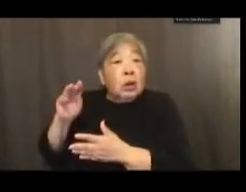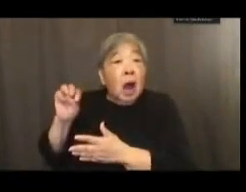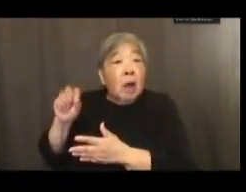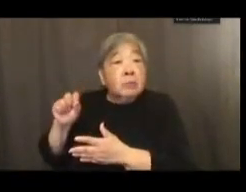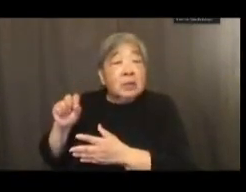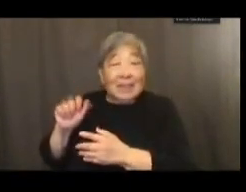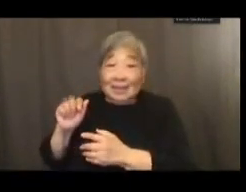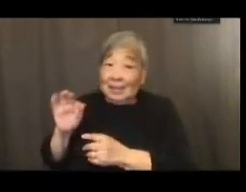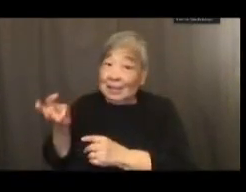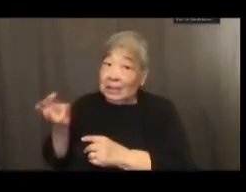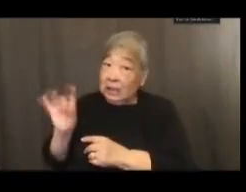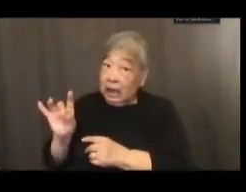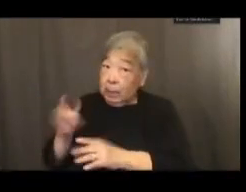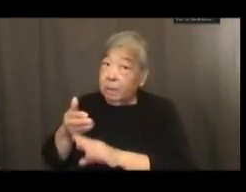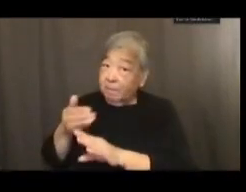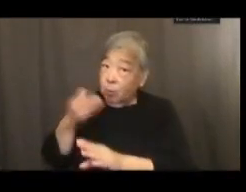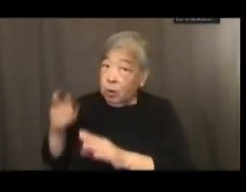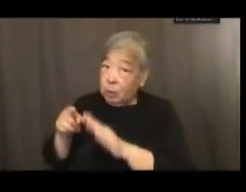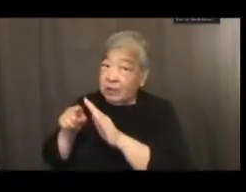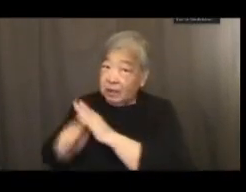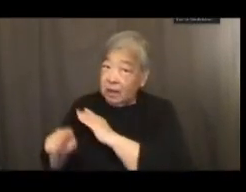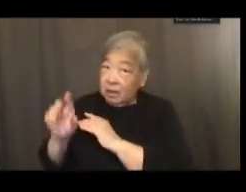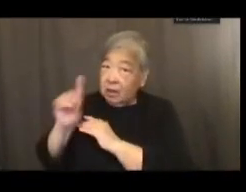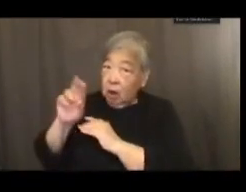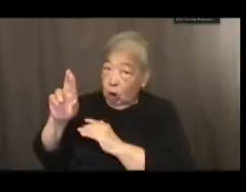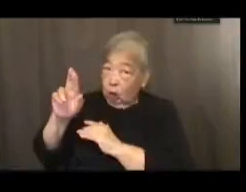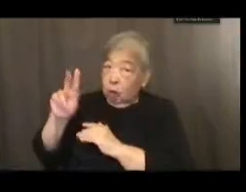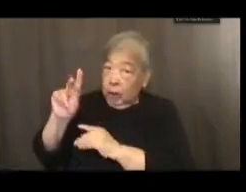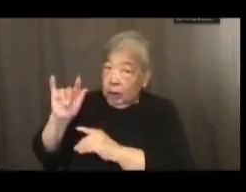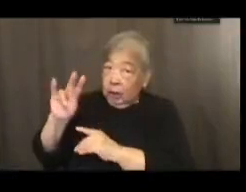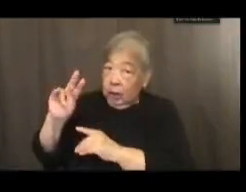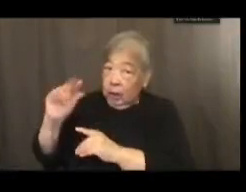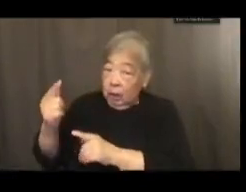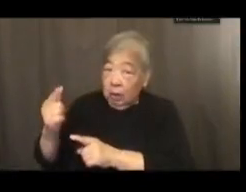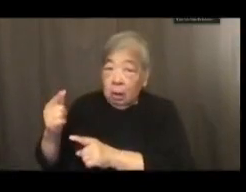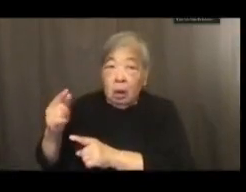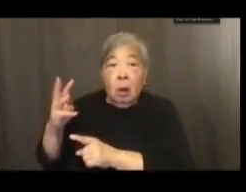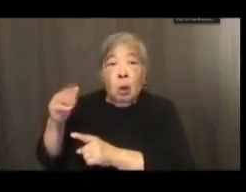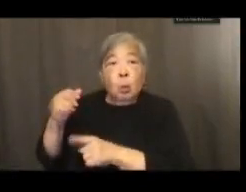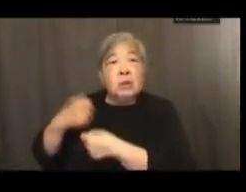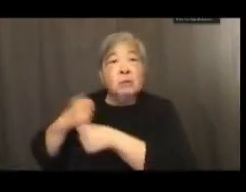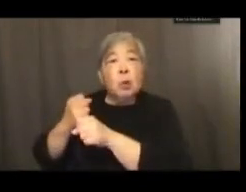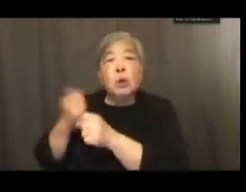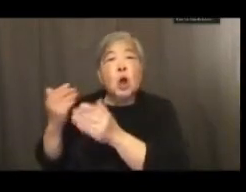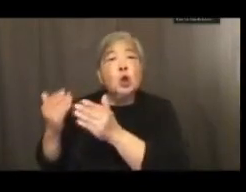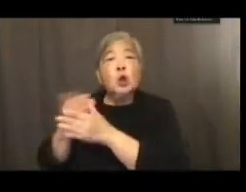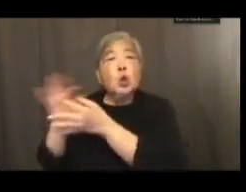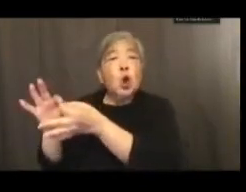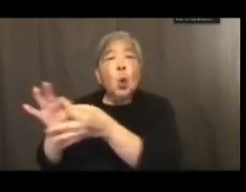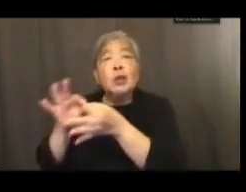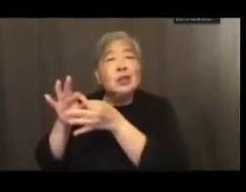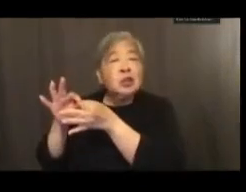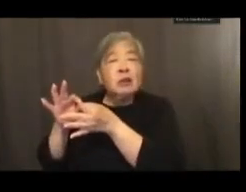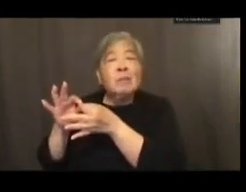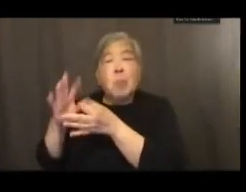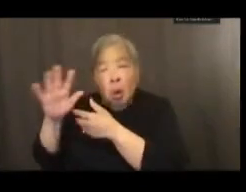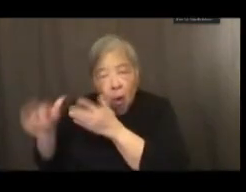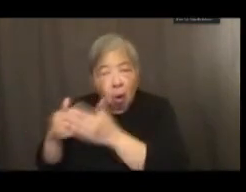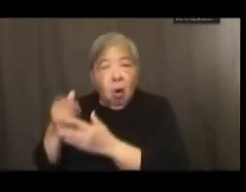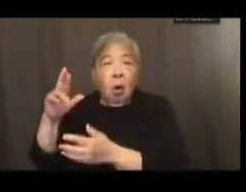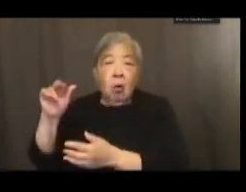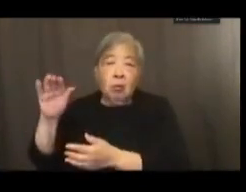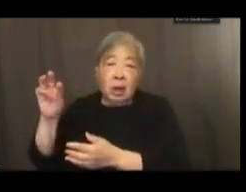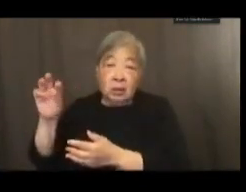before he was assassinated, Dr. King was forming a new coalition among all races and most classes.